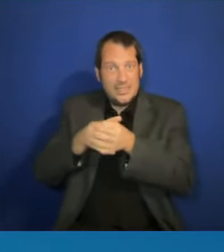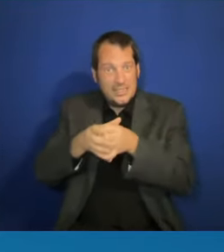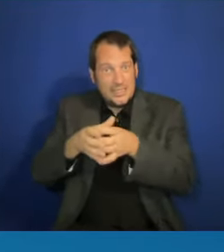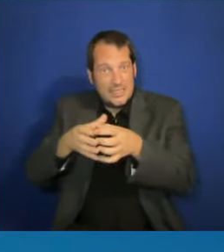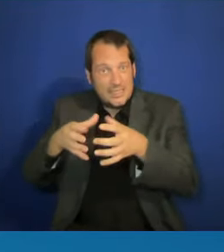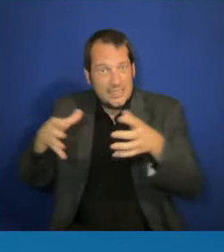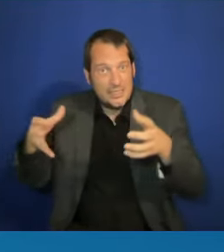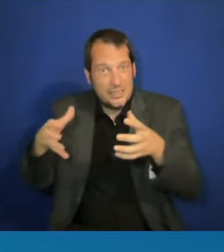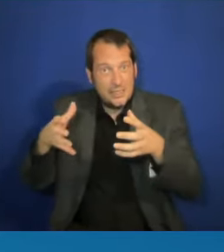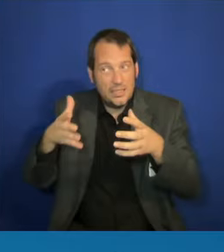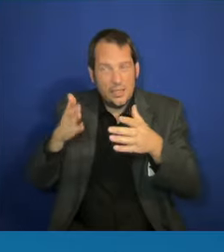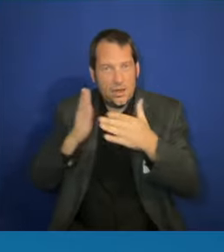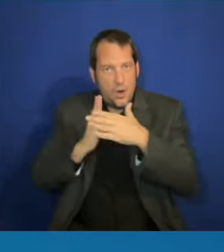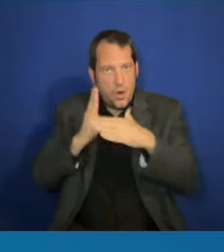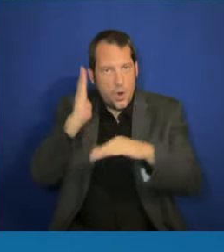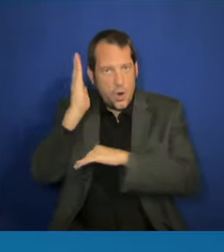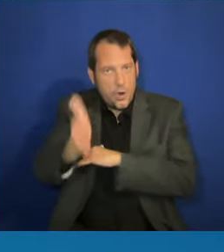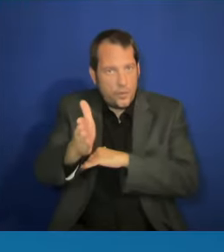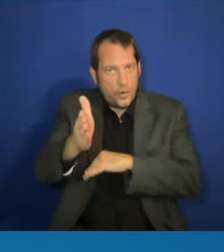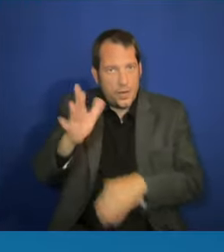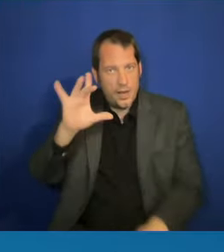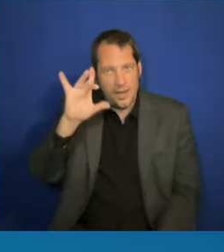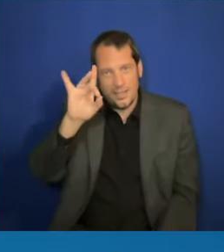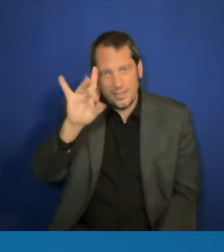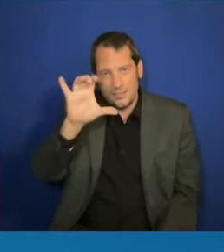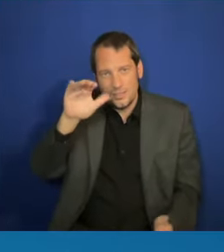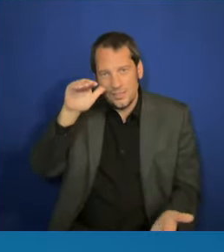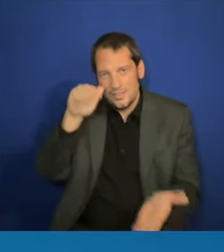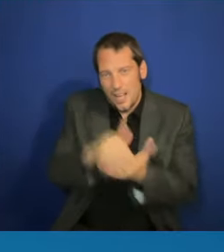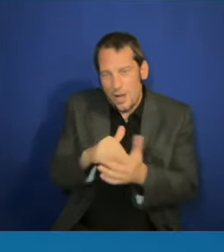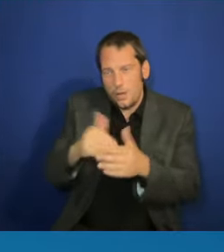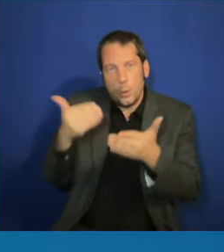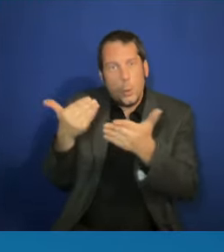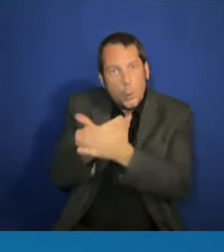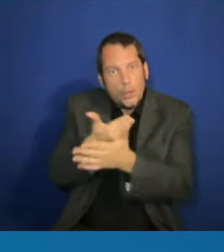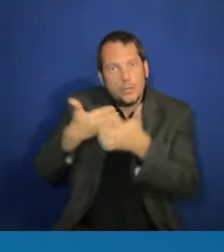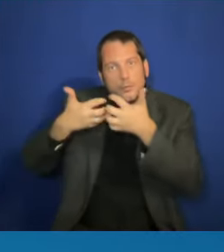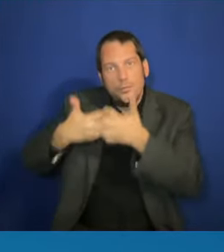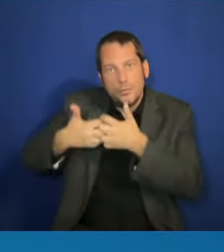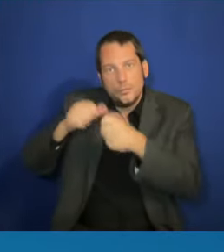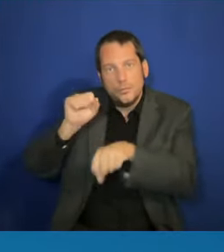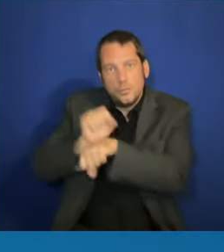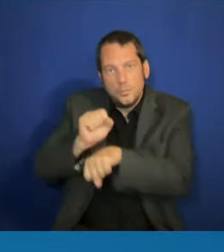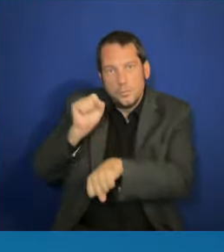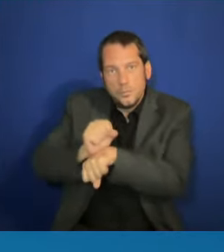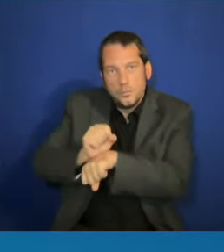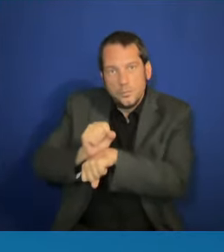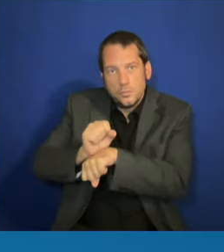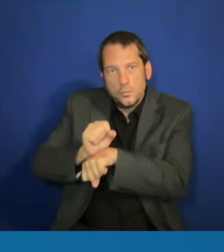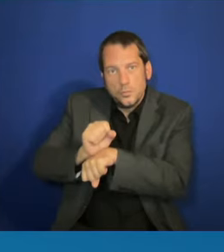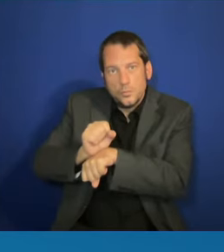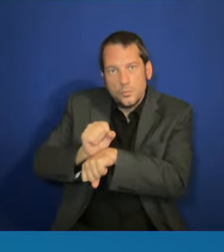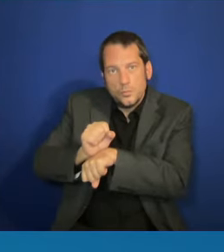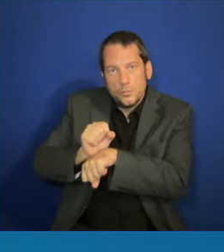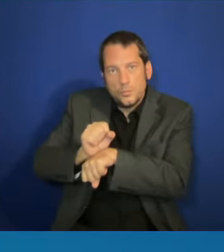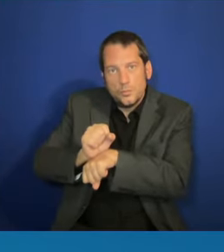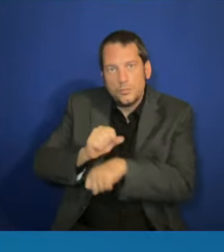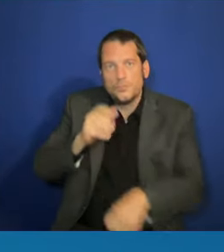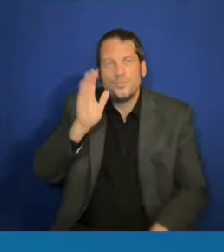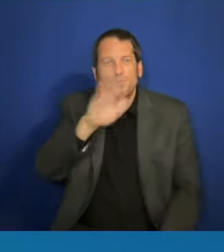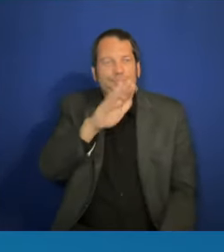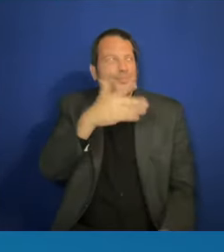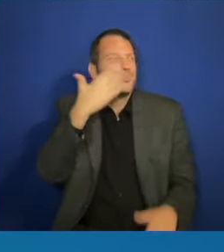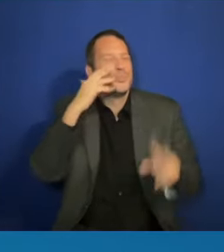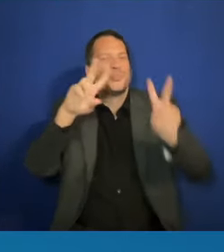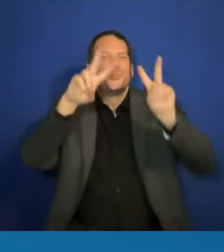when you see when we're out there showing about shovel in the ground and these construction jobs and these